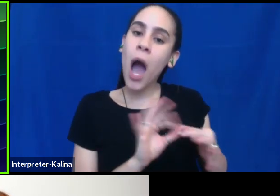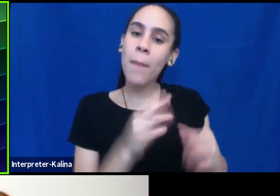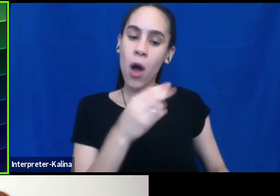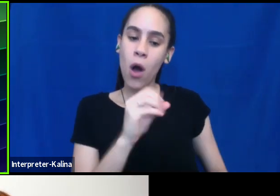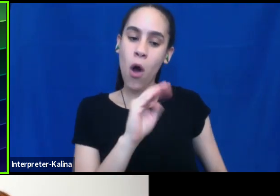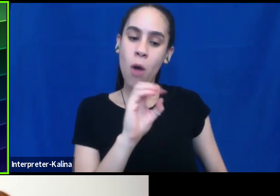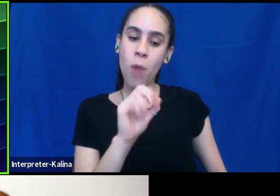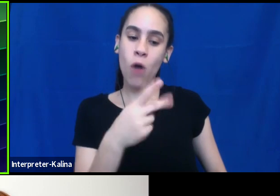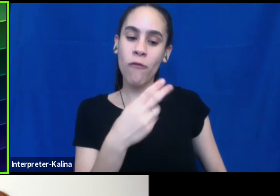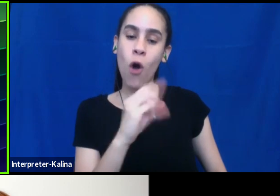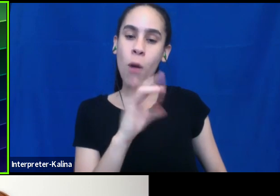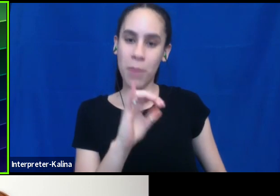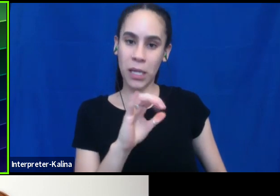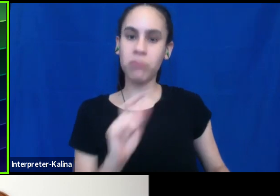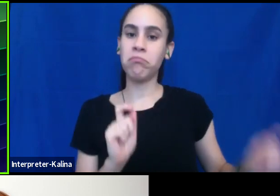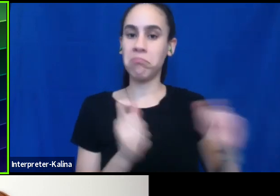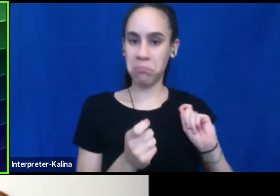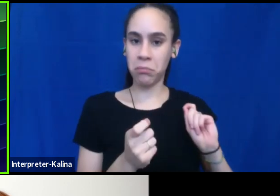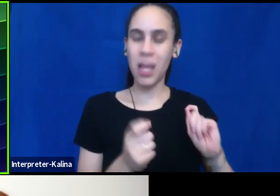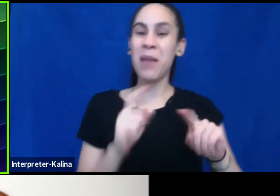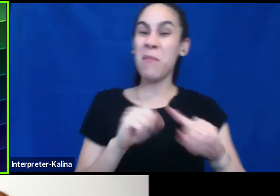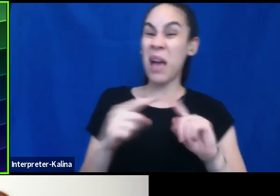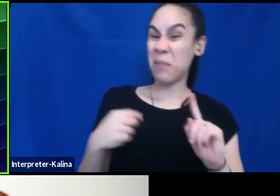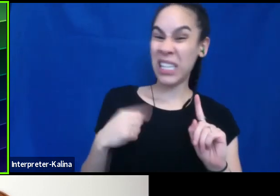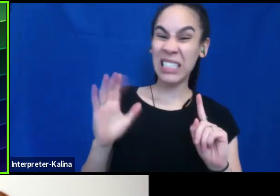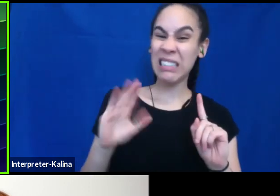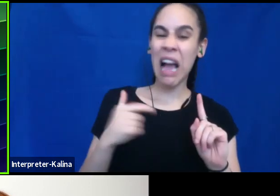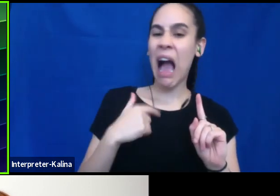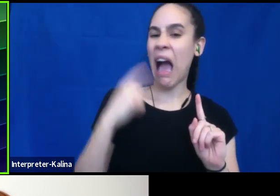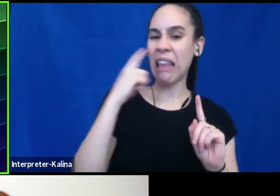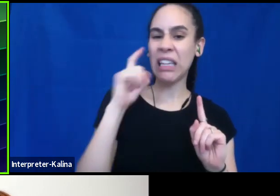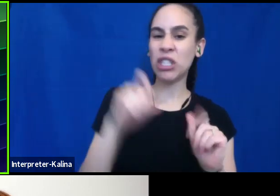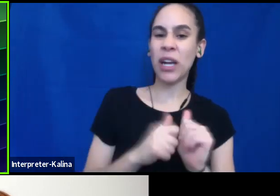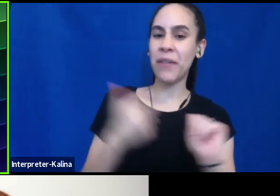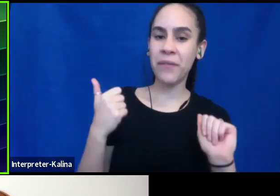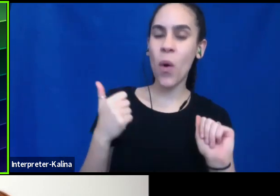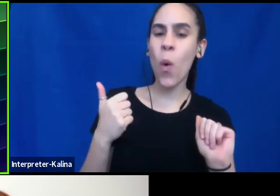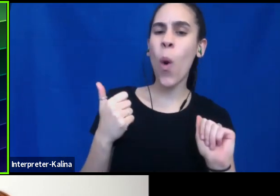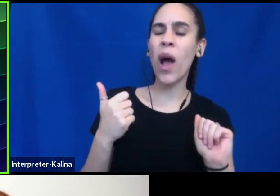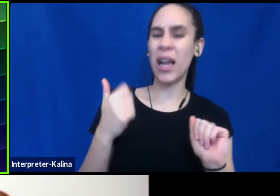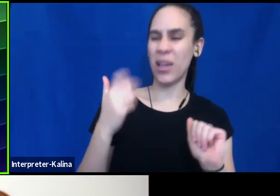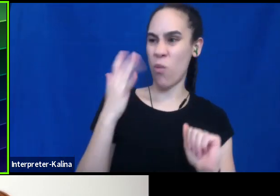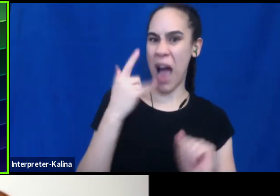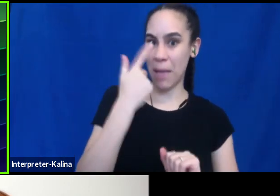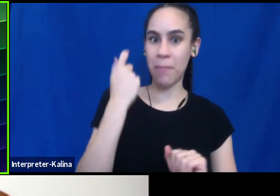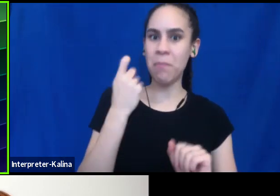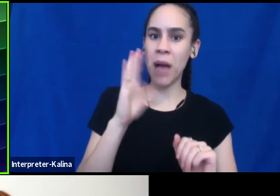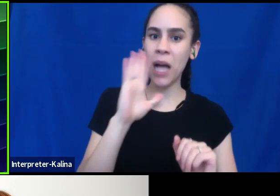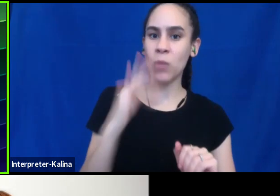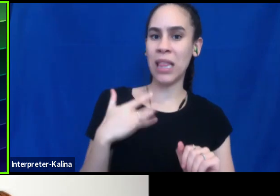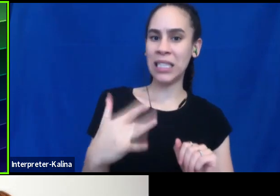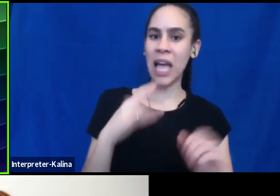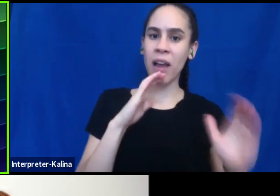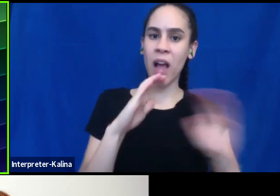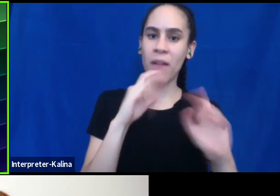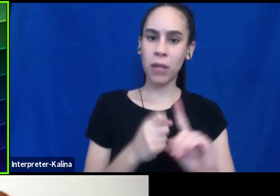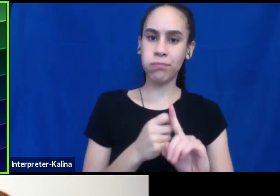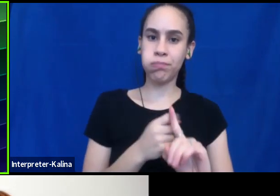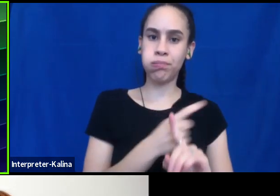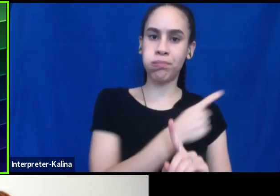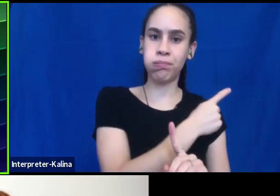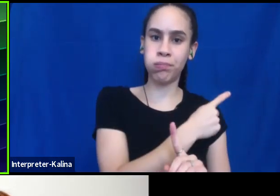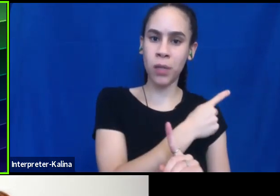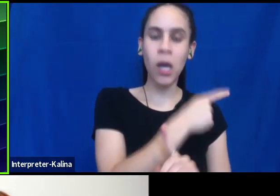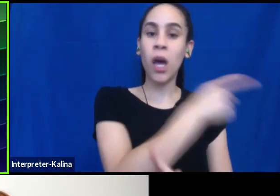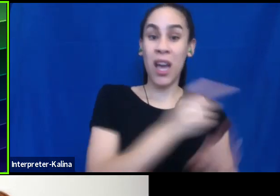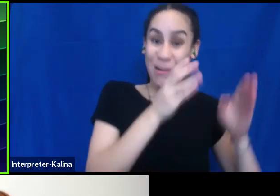doesn't, it doesn't get us where we need to go. Um, what it will do is go off on a tangent. Probably what will happen is the person will get so defensive because